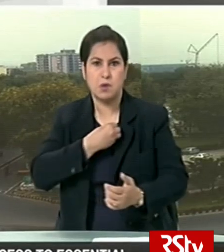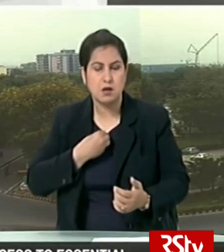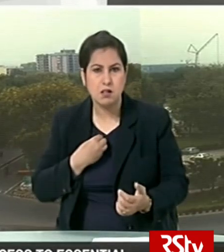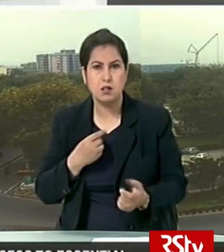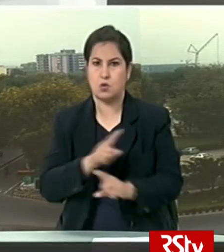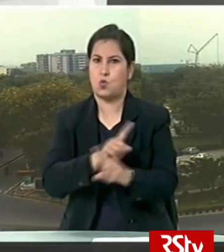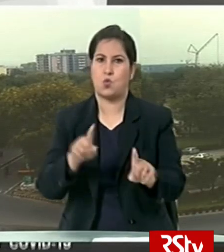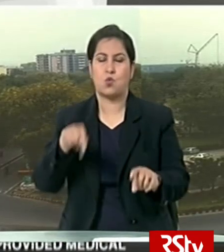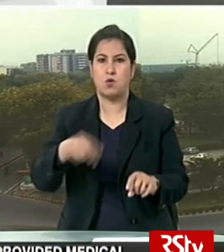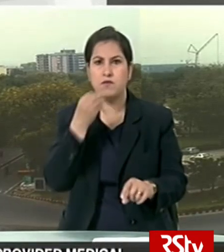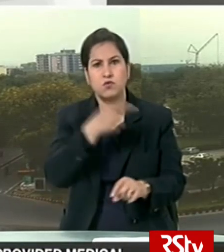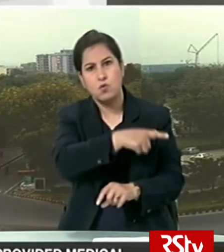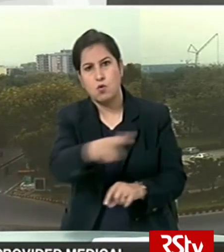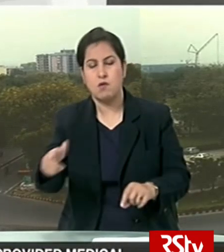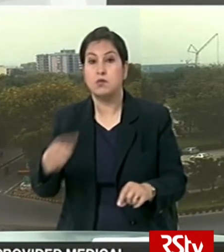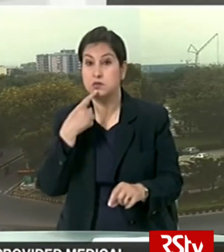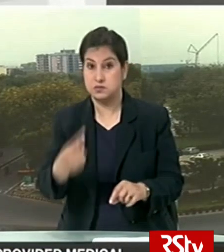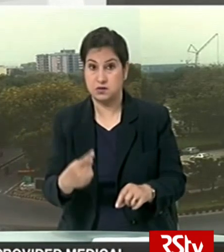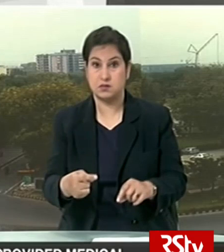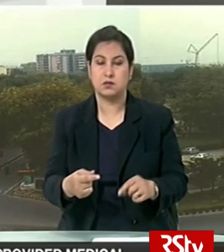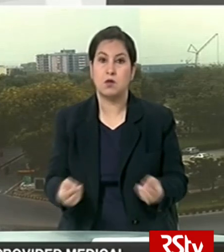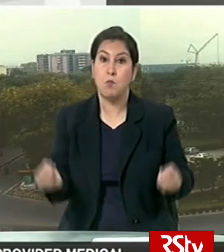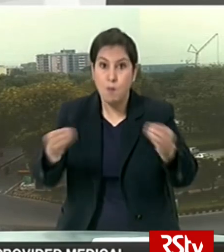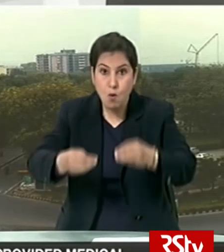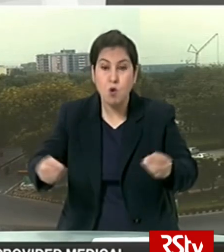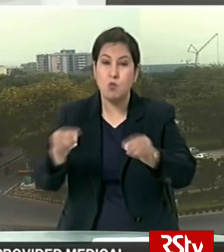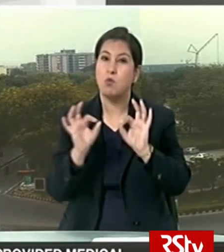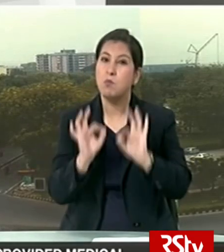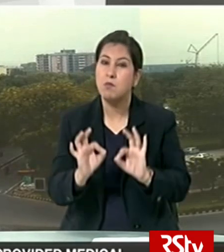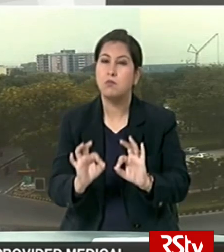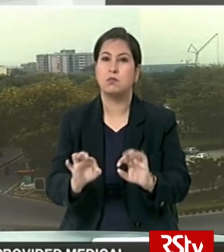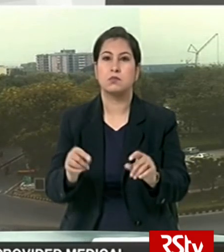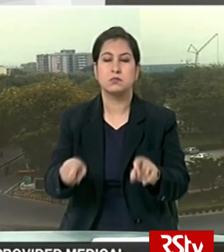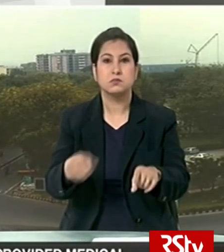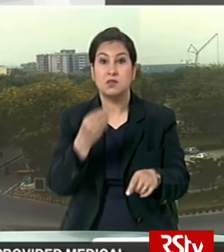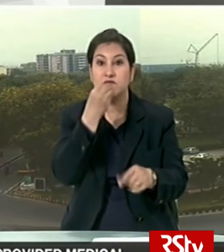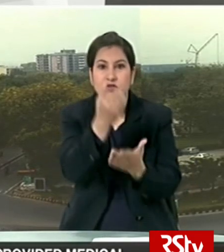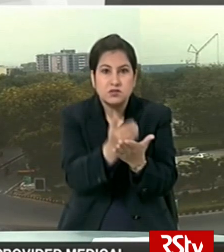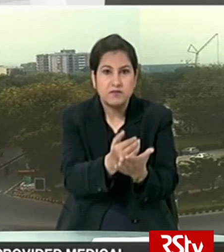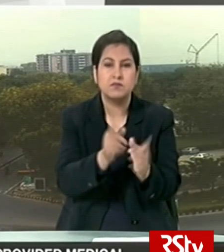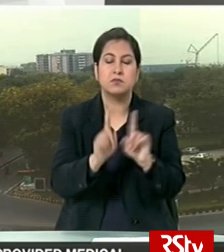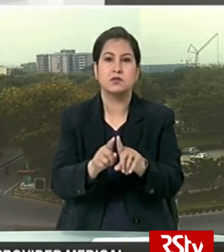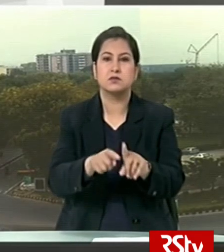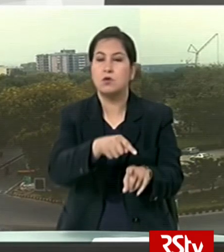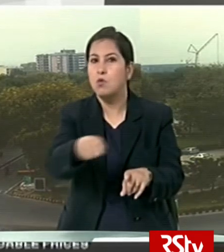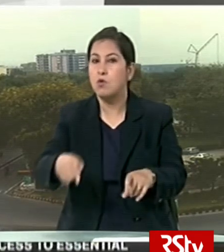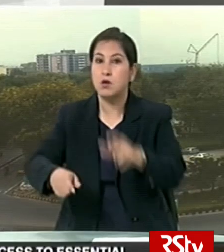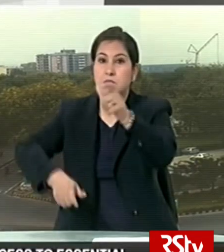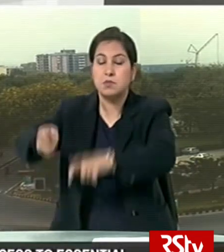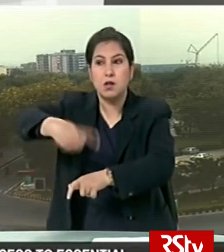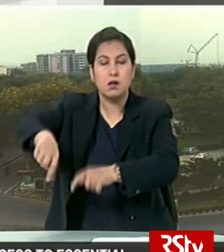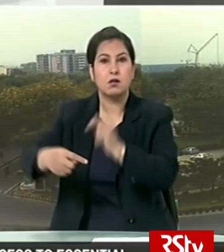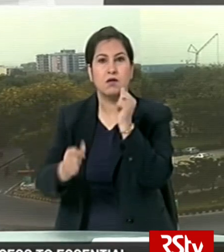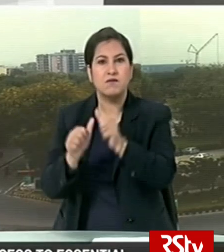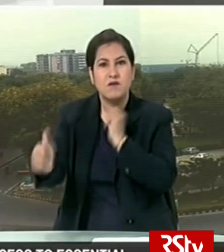medical products and food for all He said that more effective and lasting way to ensure food security of the most vulnerable